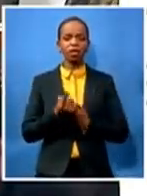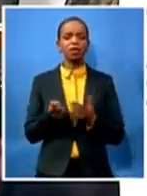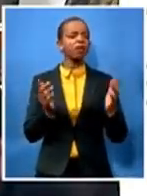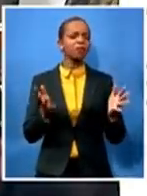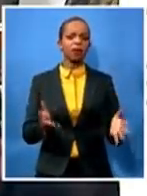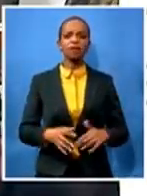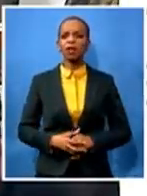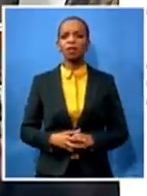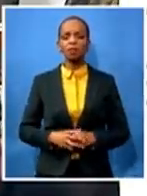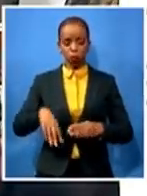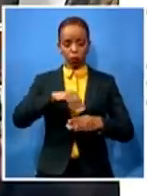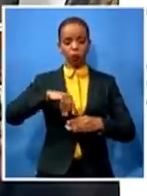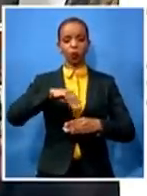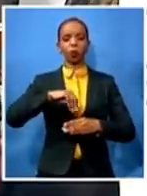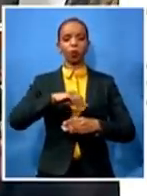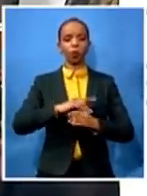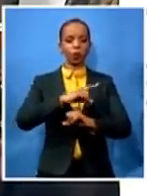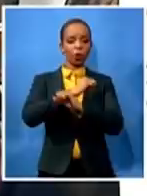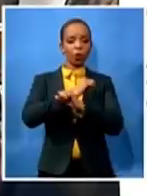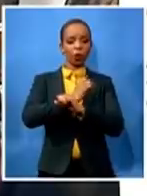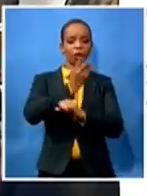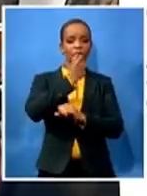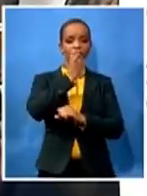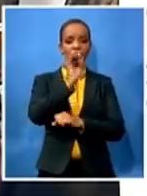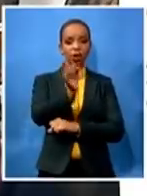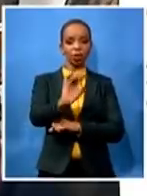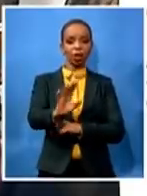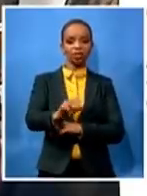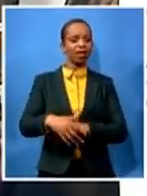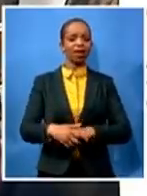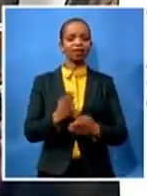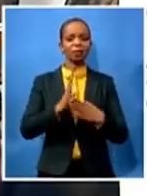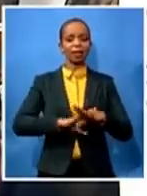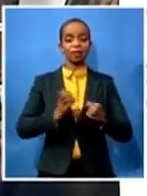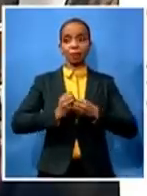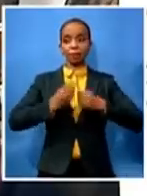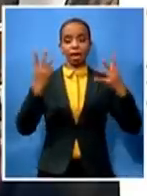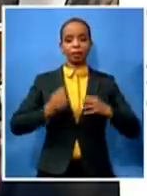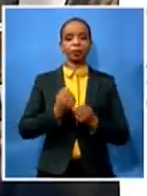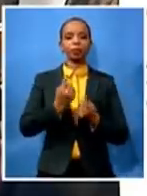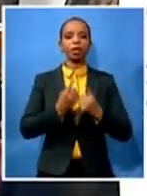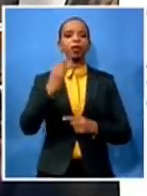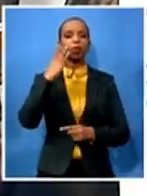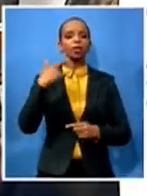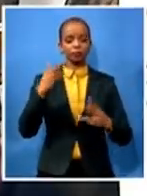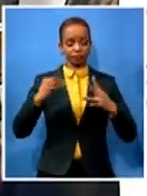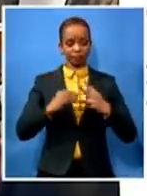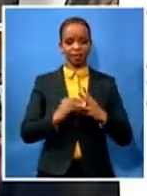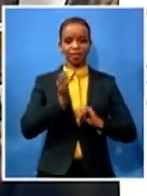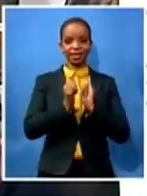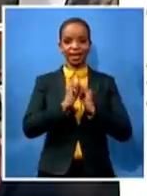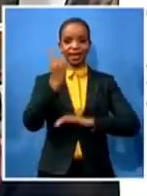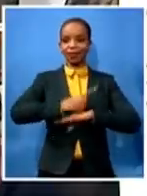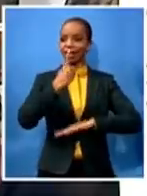not one but many a times even when i was 11 days married and two months pregnant we thought we were going